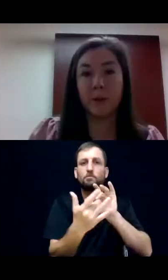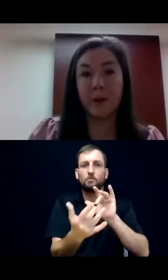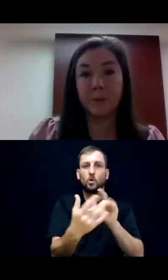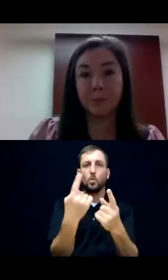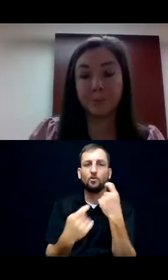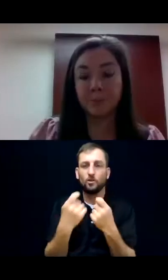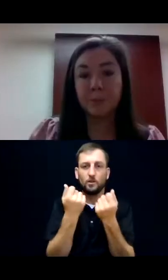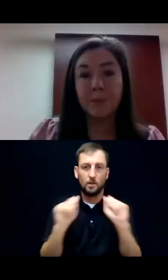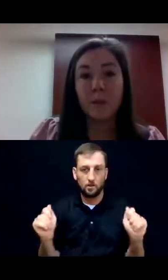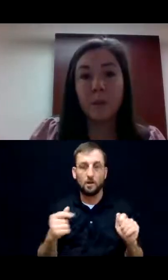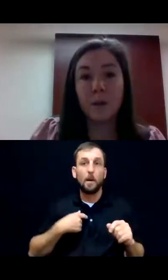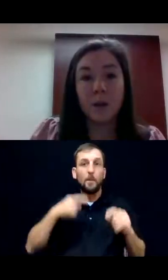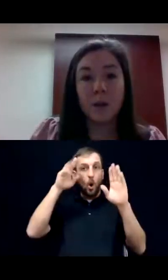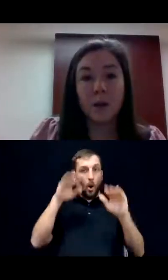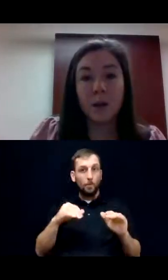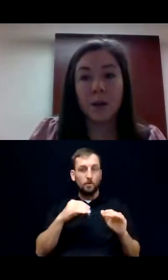the whole thing.